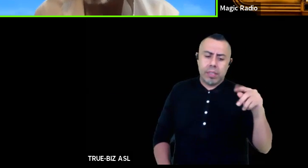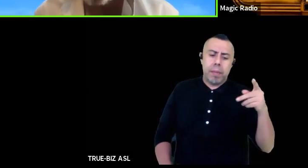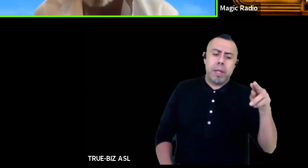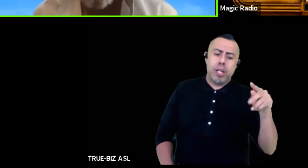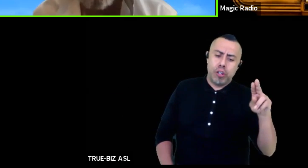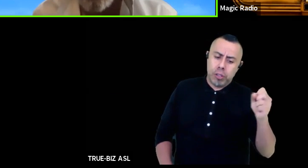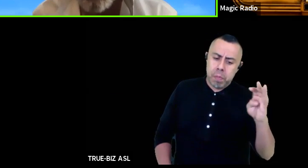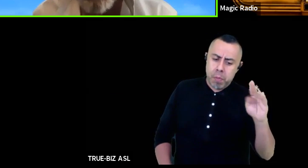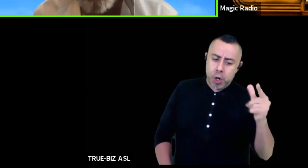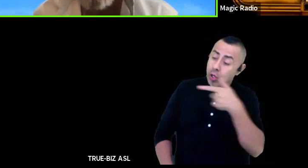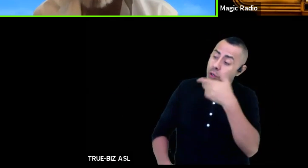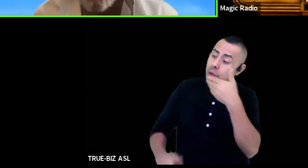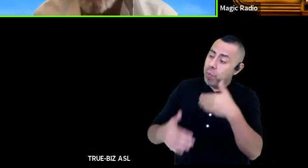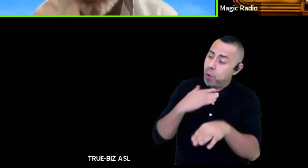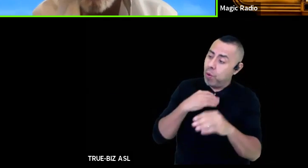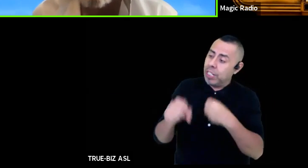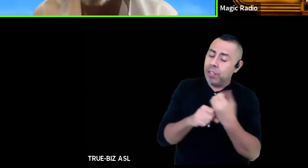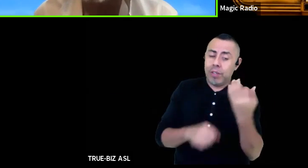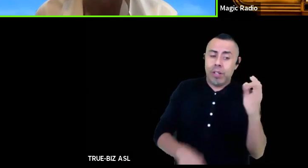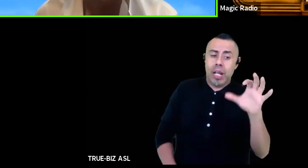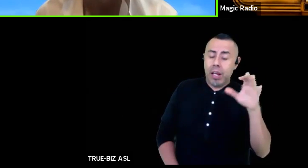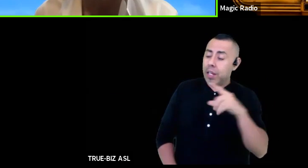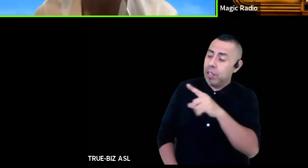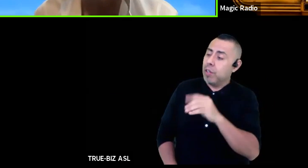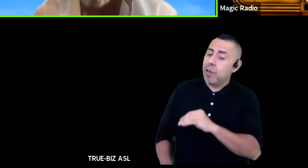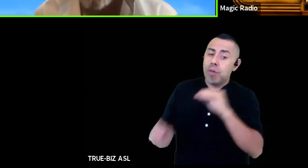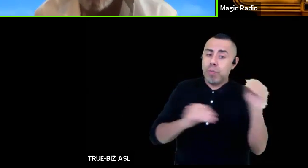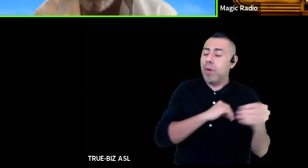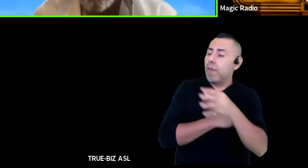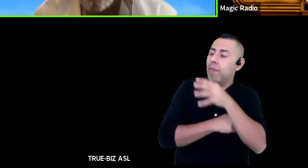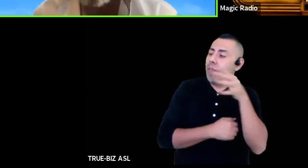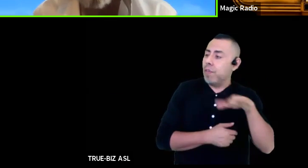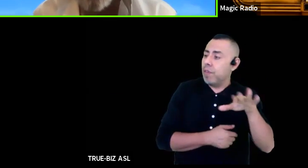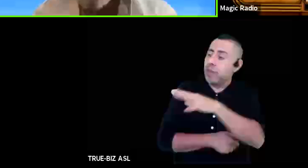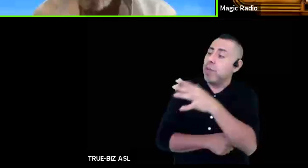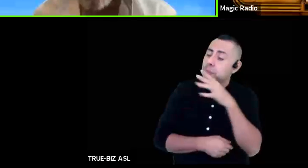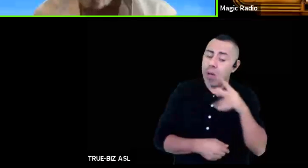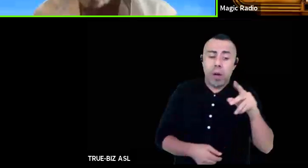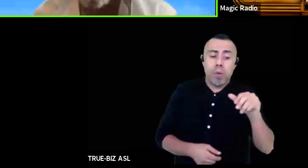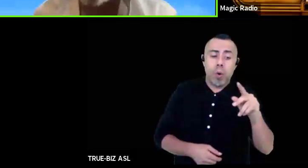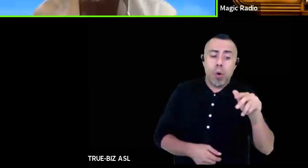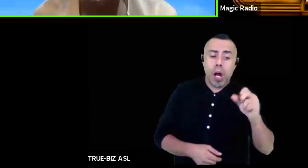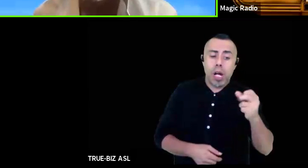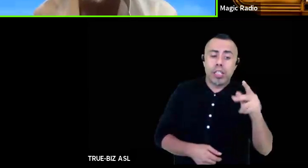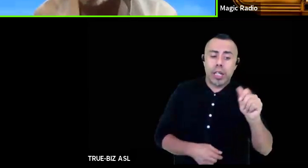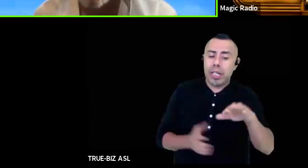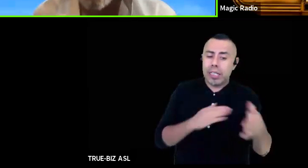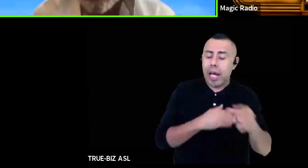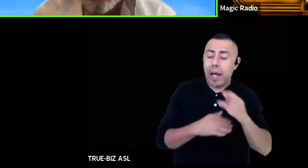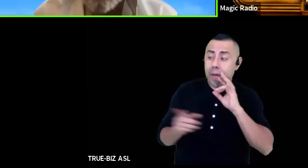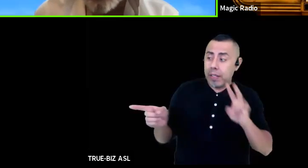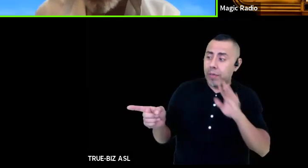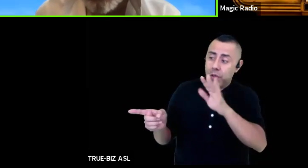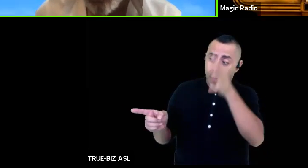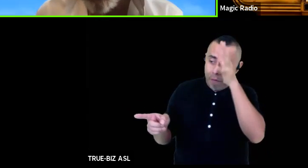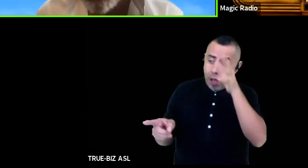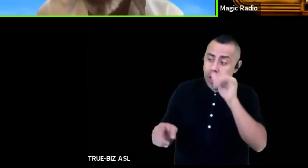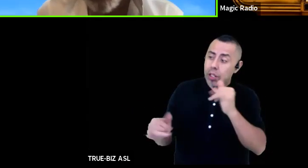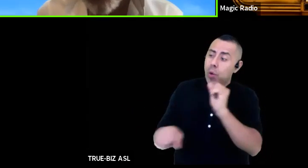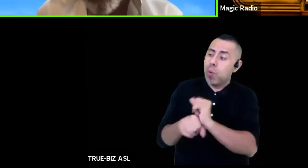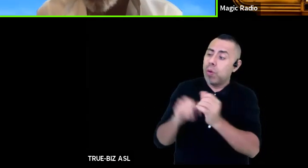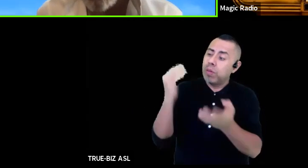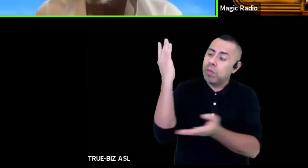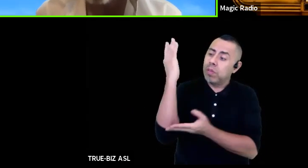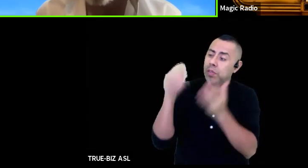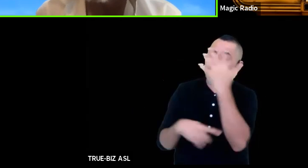moved to the country your mother Kolkashka died when you were seven and your father Gregor still works as a lumberjack he's one of